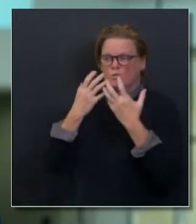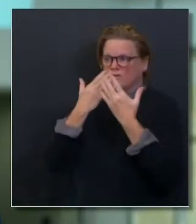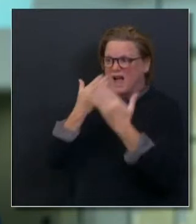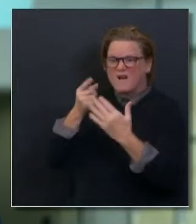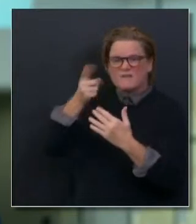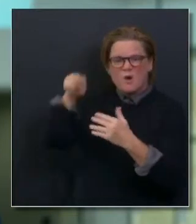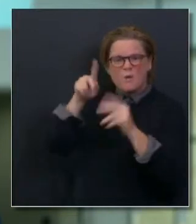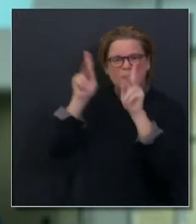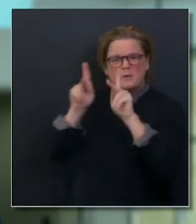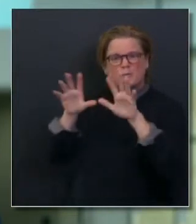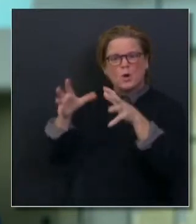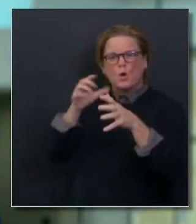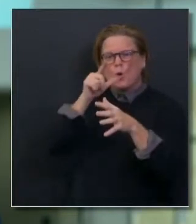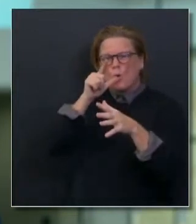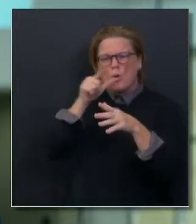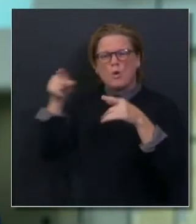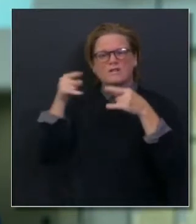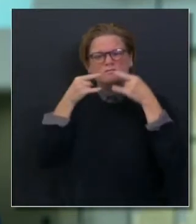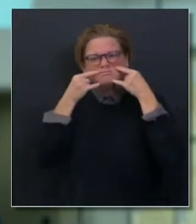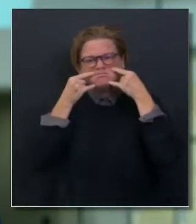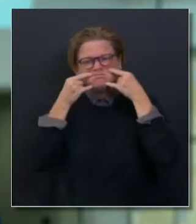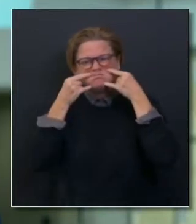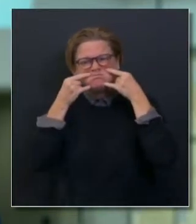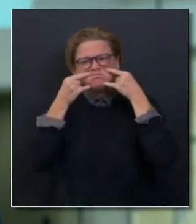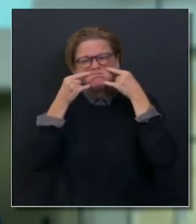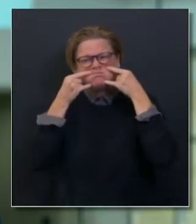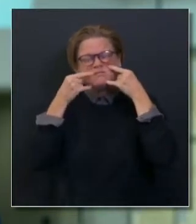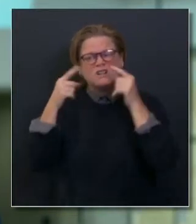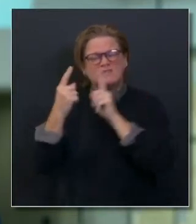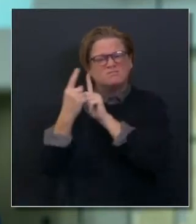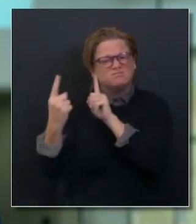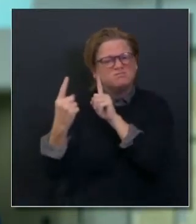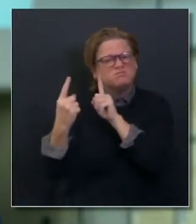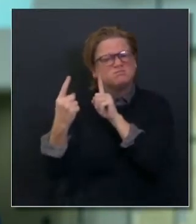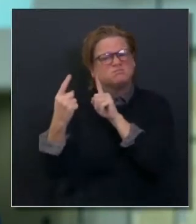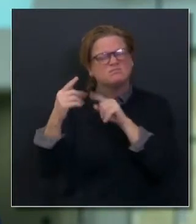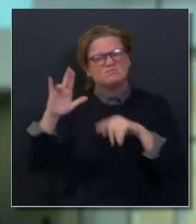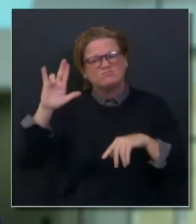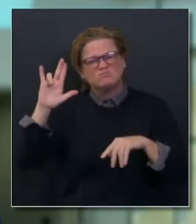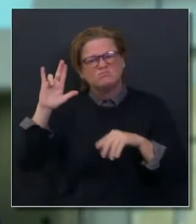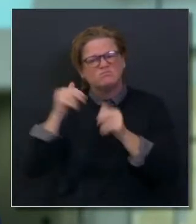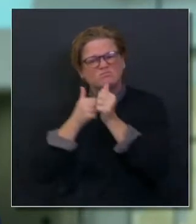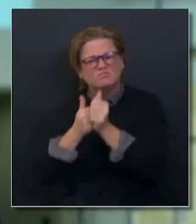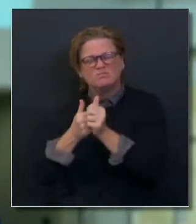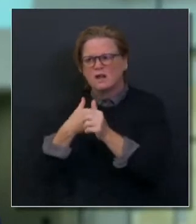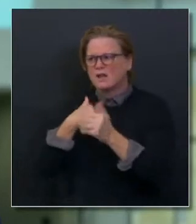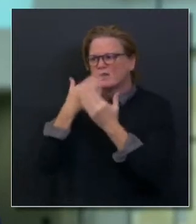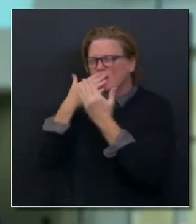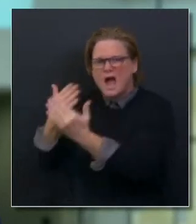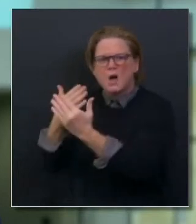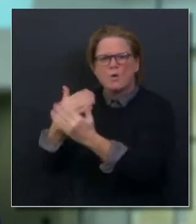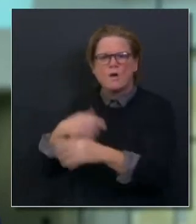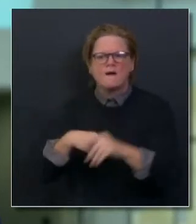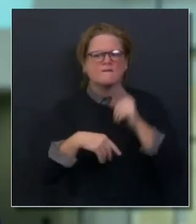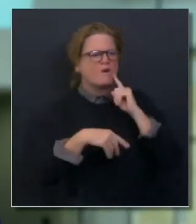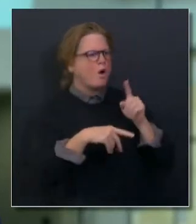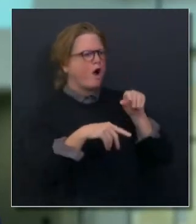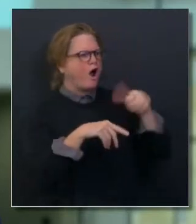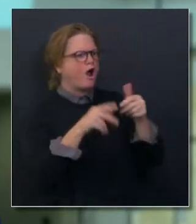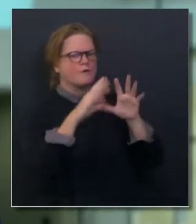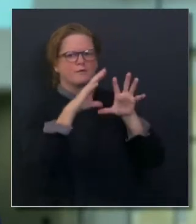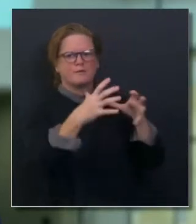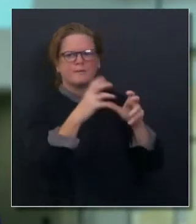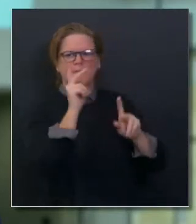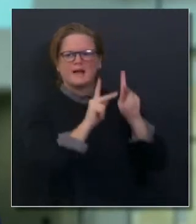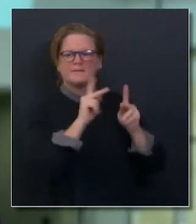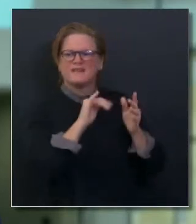who might consider how can they sort of lend a hand, pick up an oar today, I would say that here's an opportunity to make some decisions,